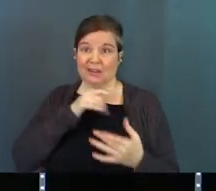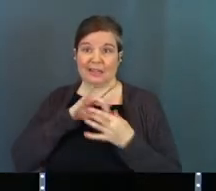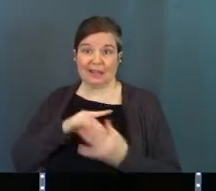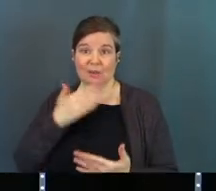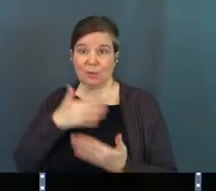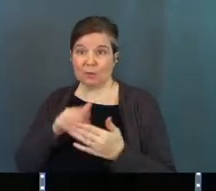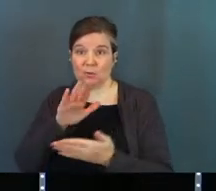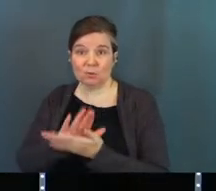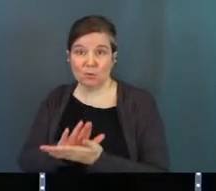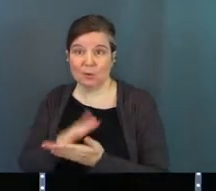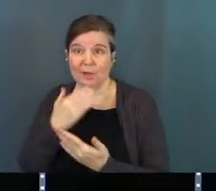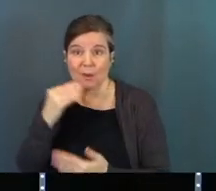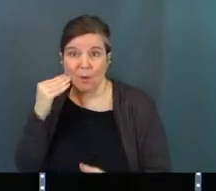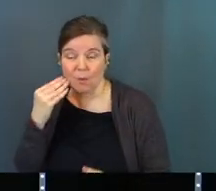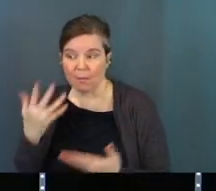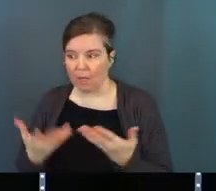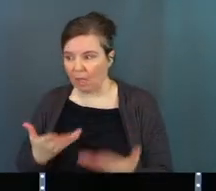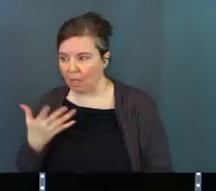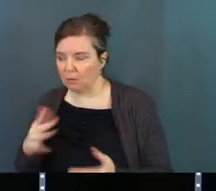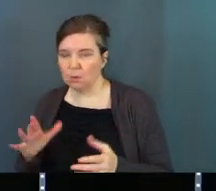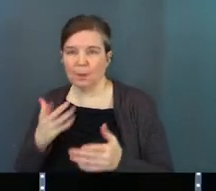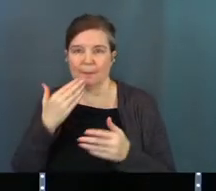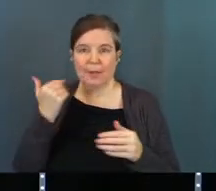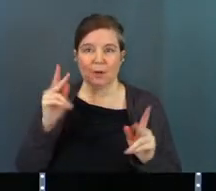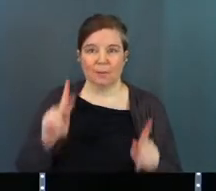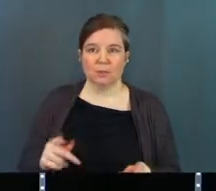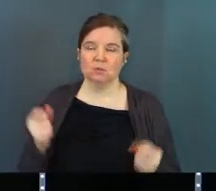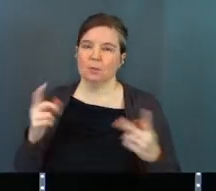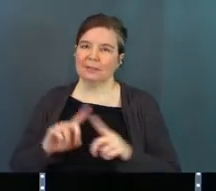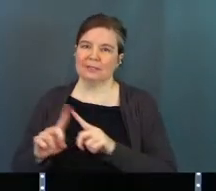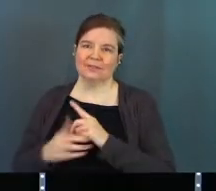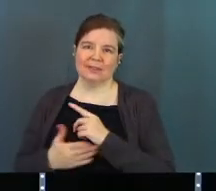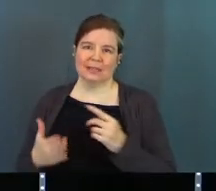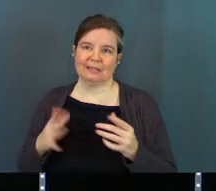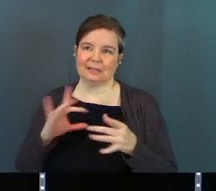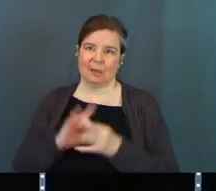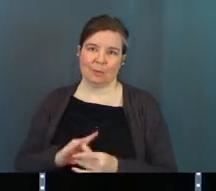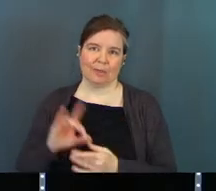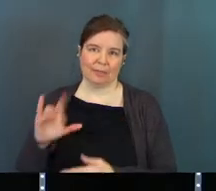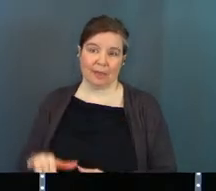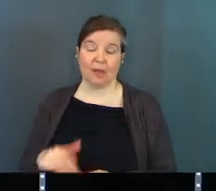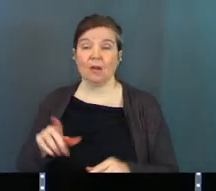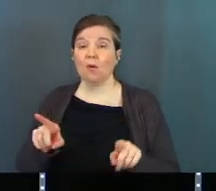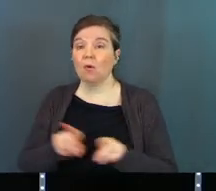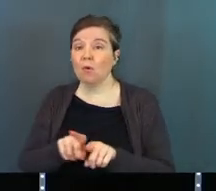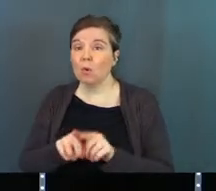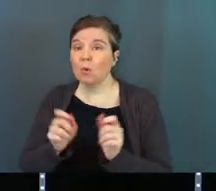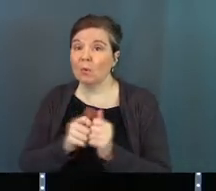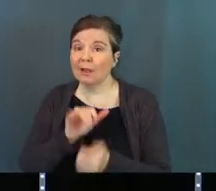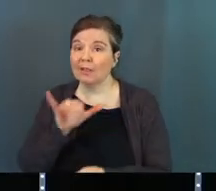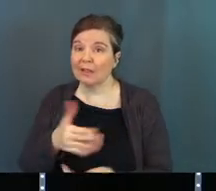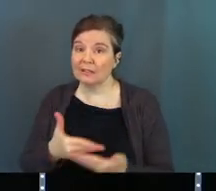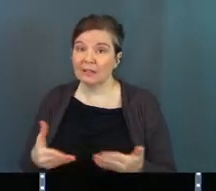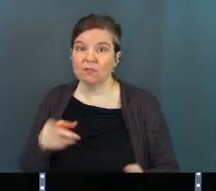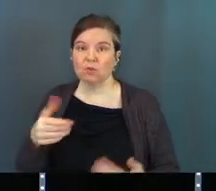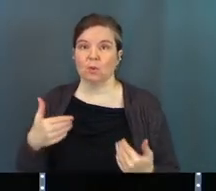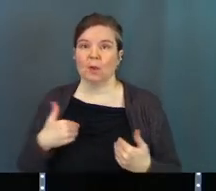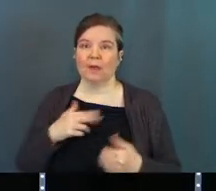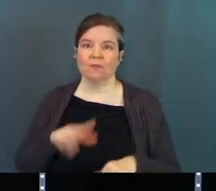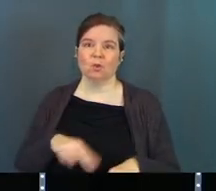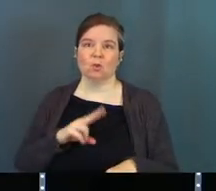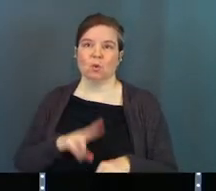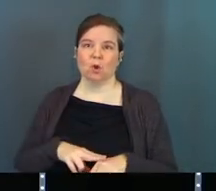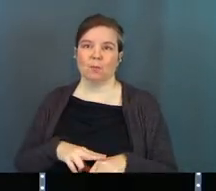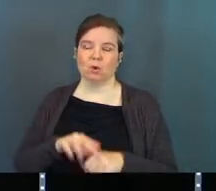not connecting well with school at home and that they do better in person. There's so many different things that come with that. And on top of all of that stuff, you just have the